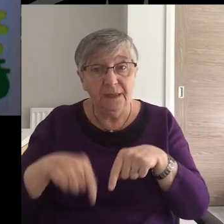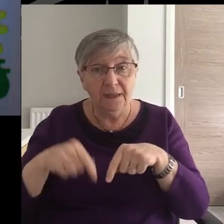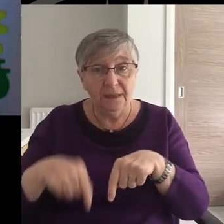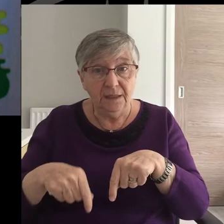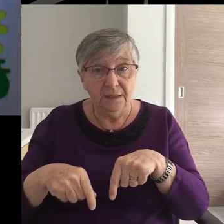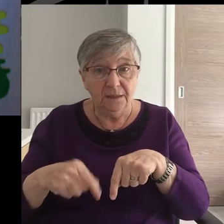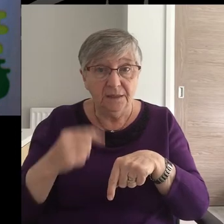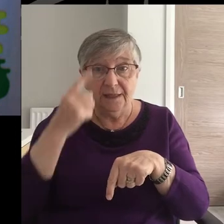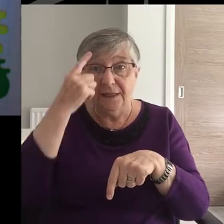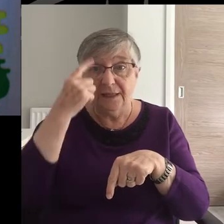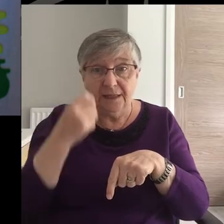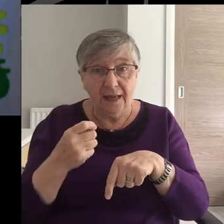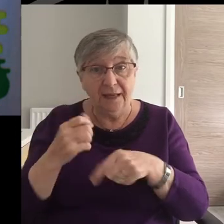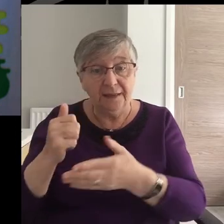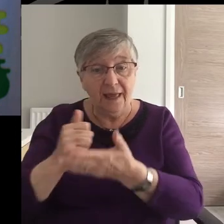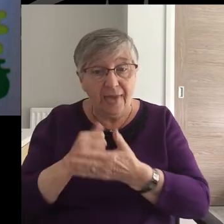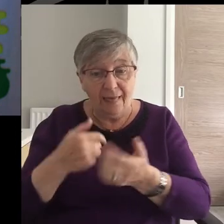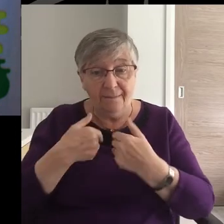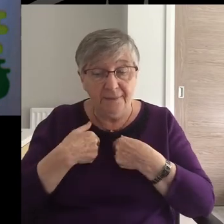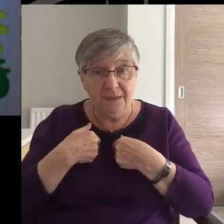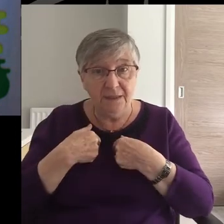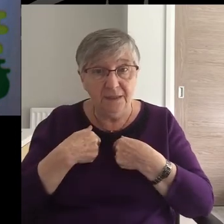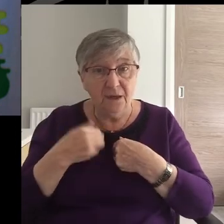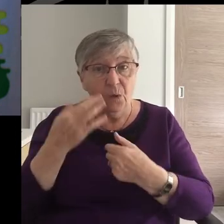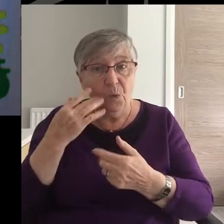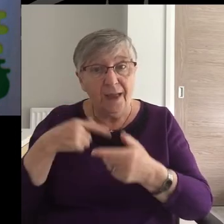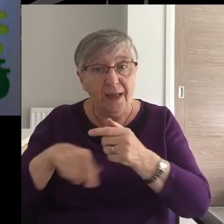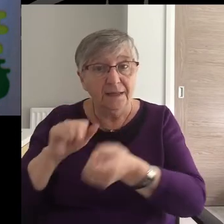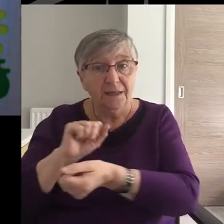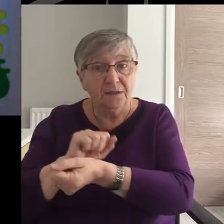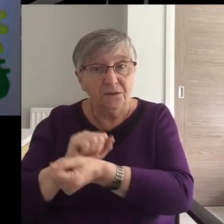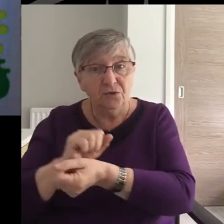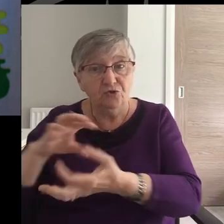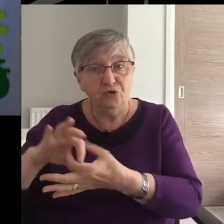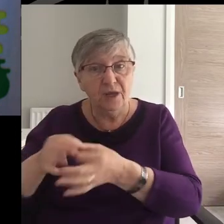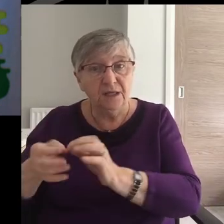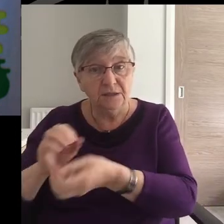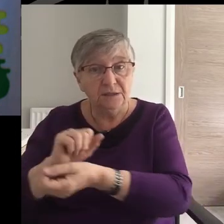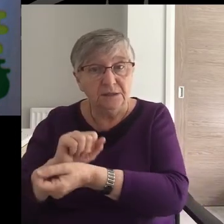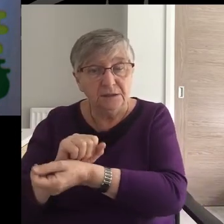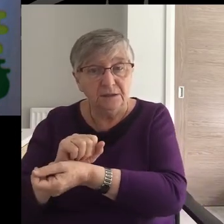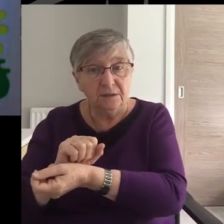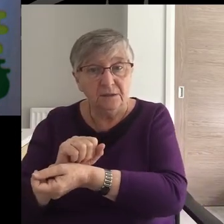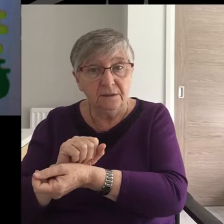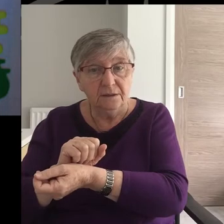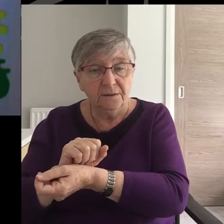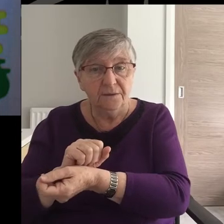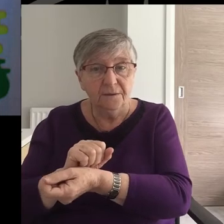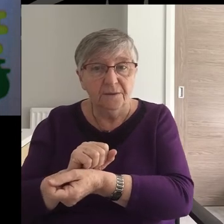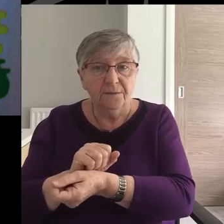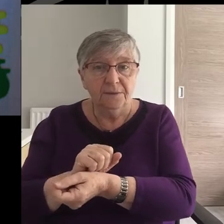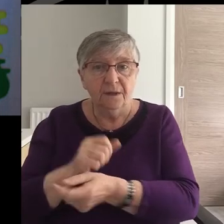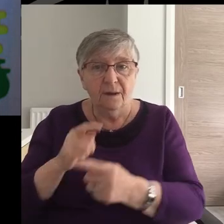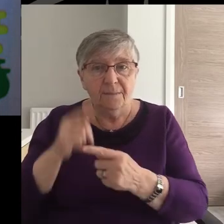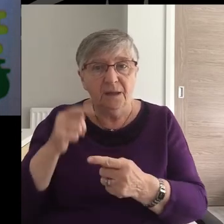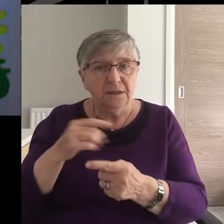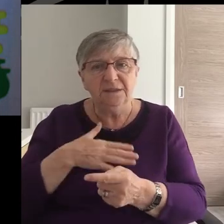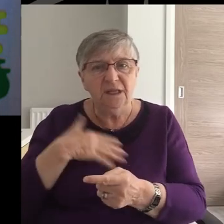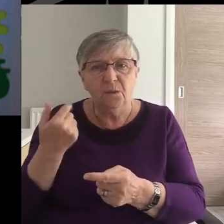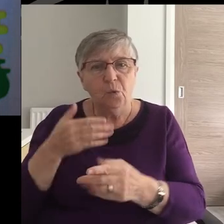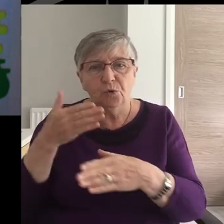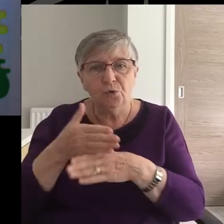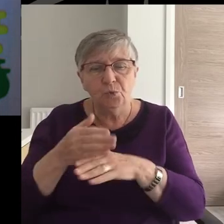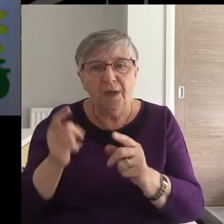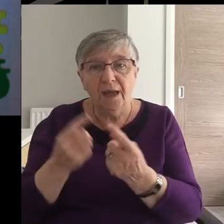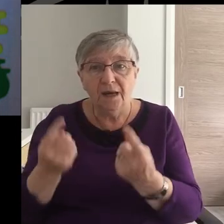So that he could take your place in helping me while I'm in chains for the gospel. But I